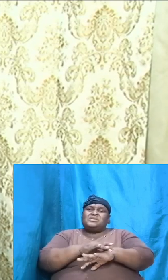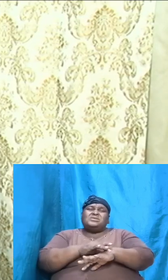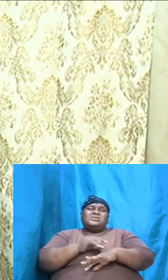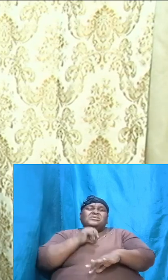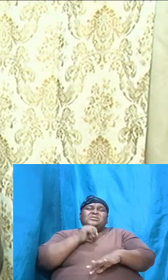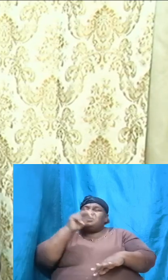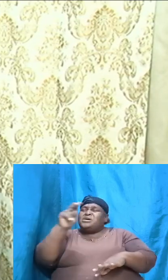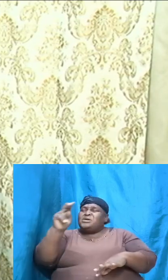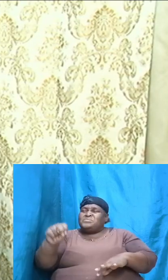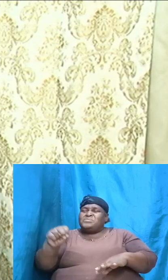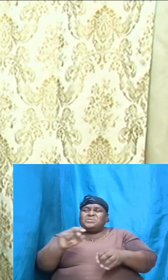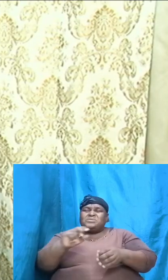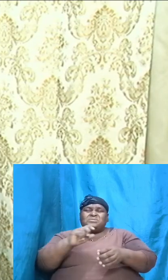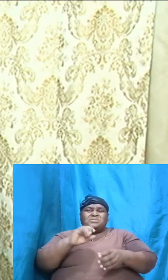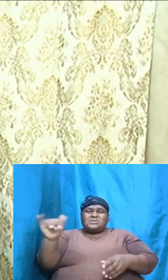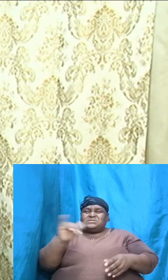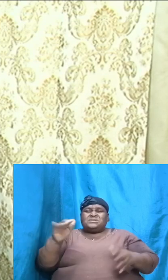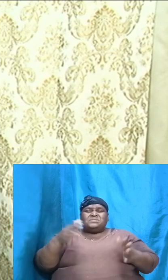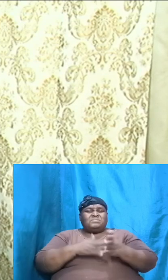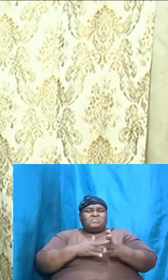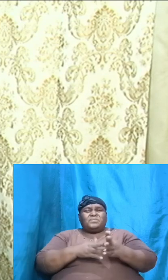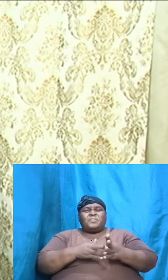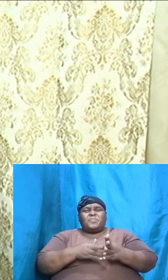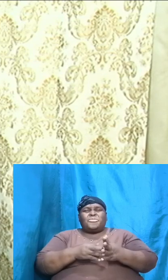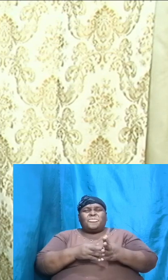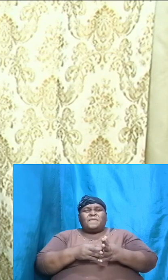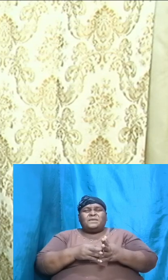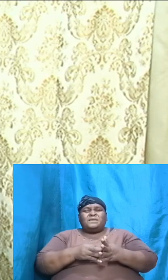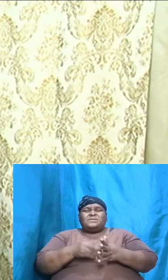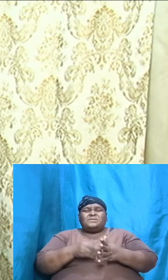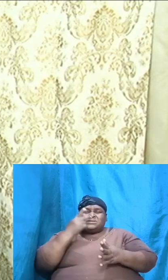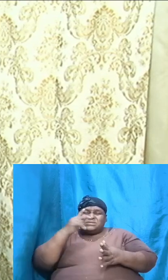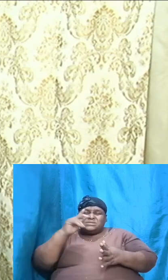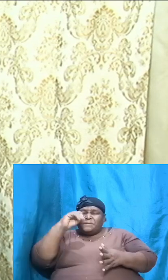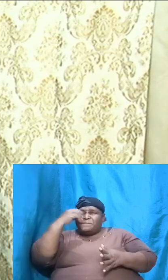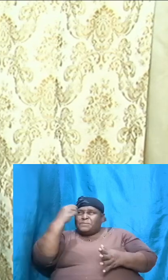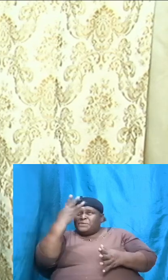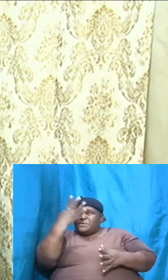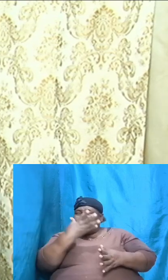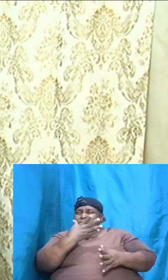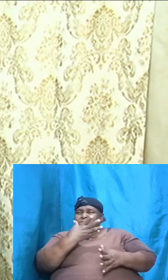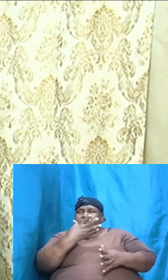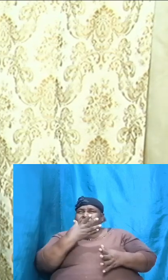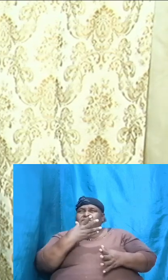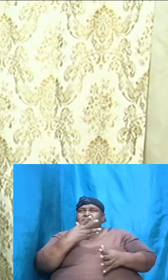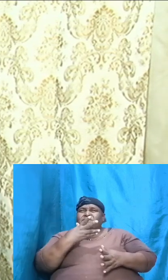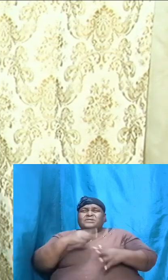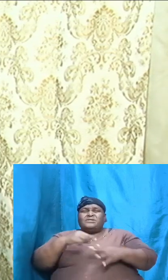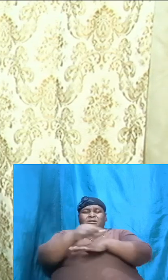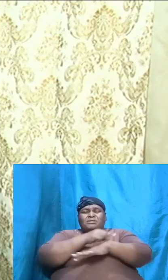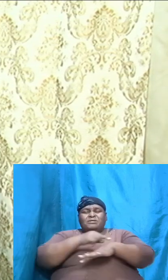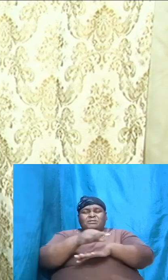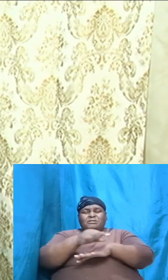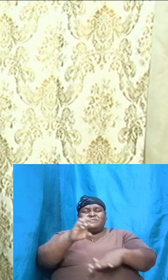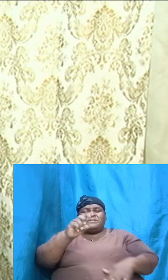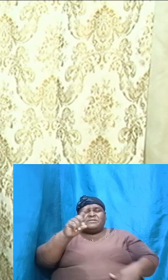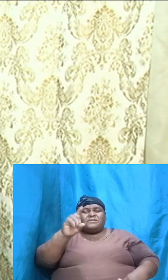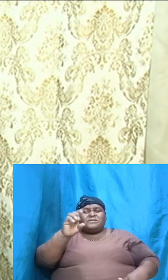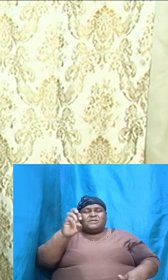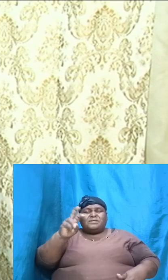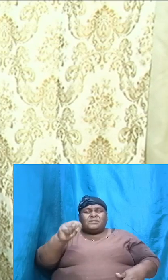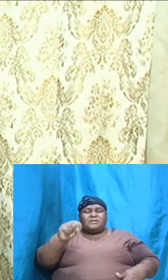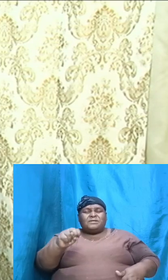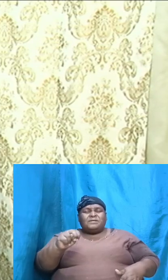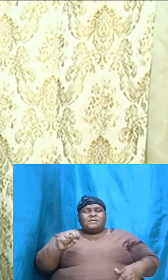seen snippets of beautiful gardens. We have seen snippets of people having great